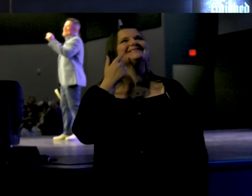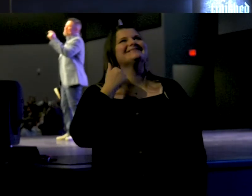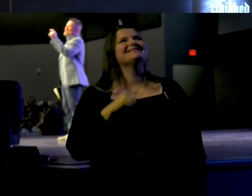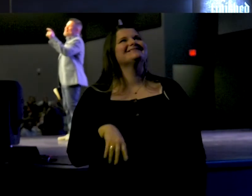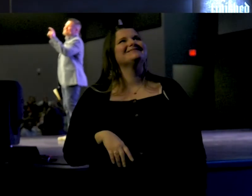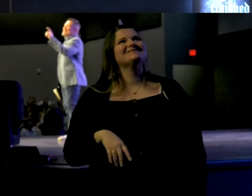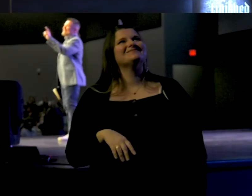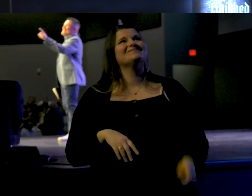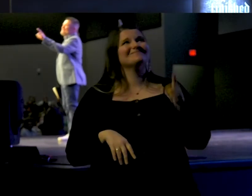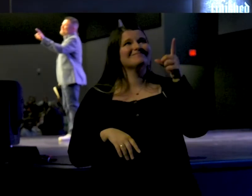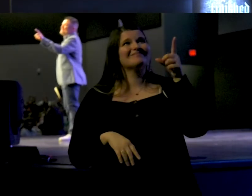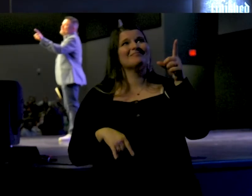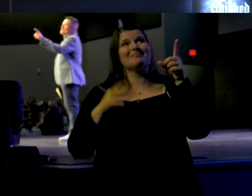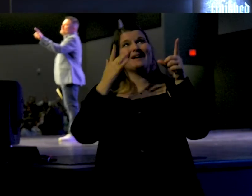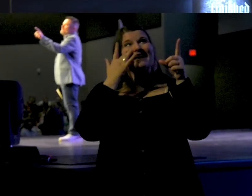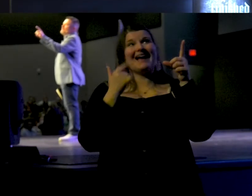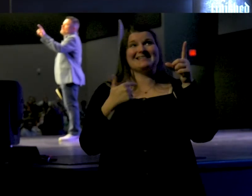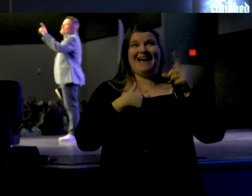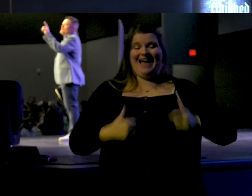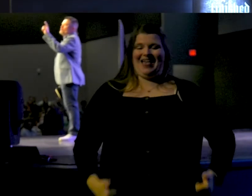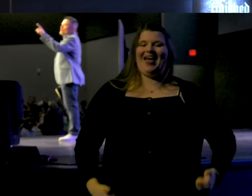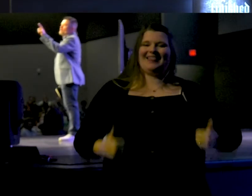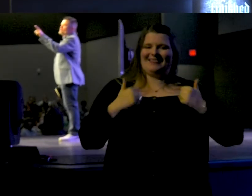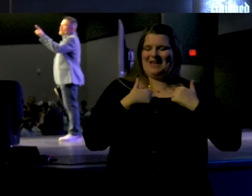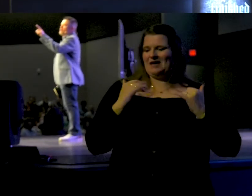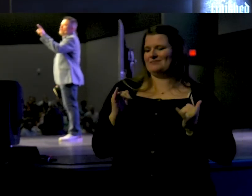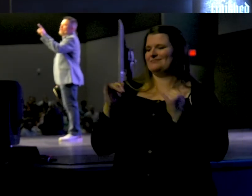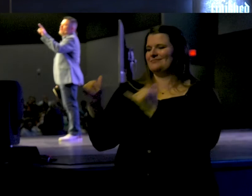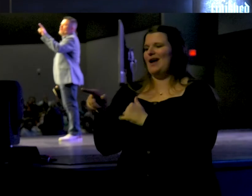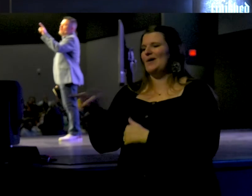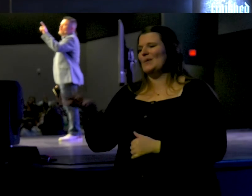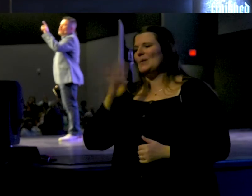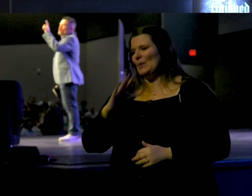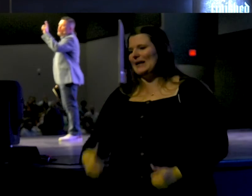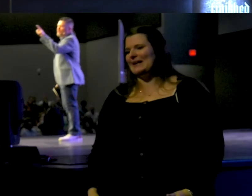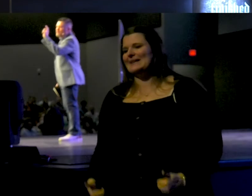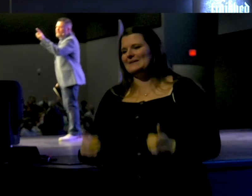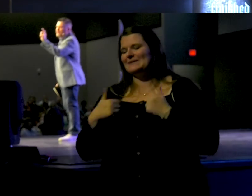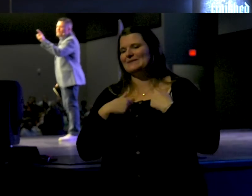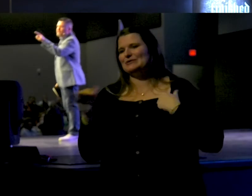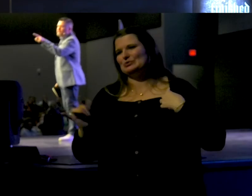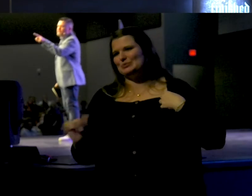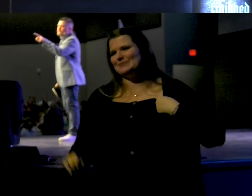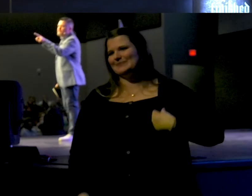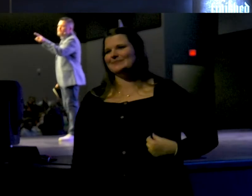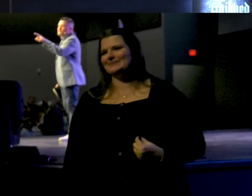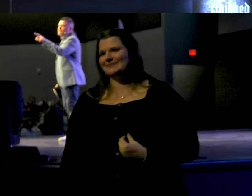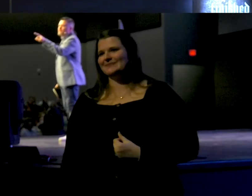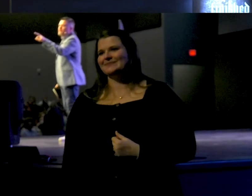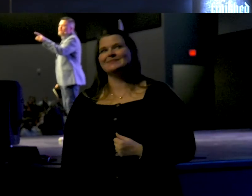And because I live, you also will live.